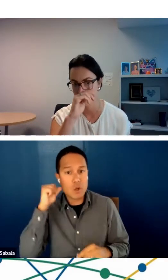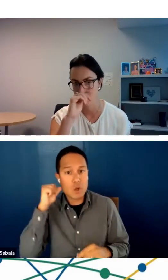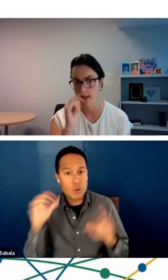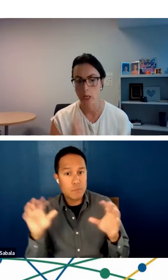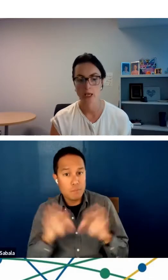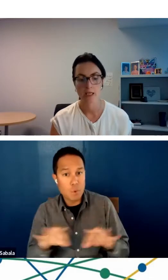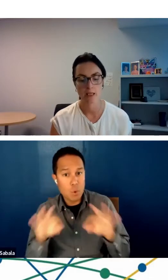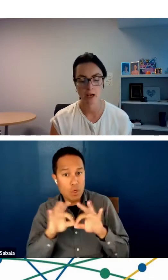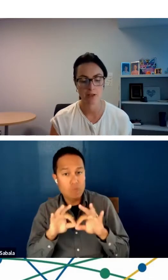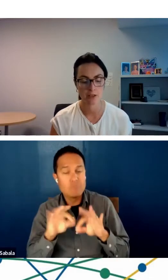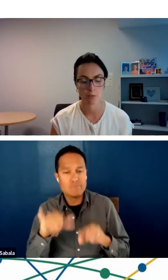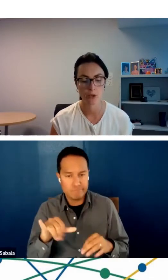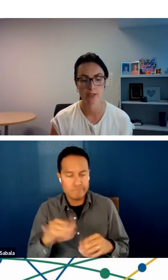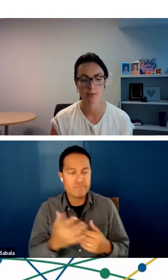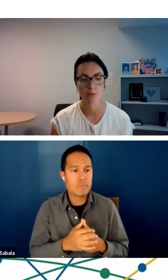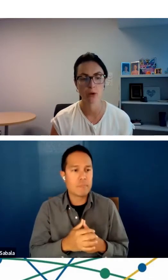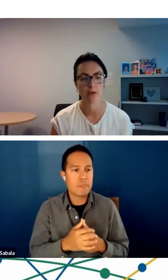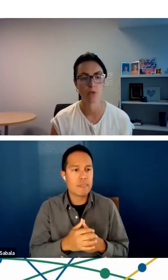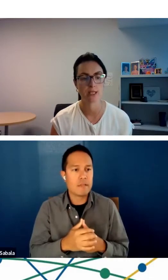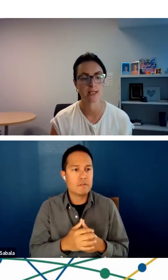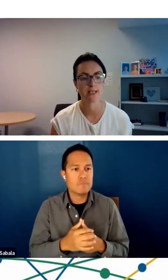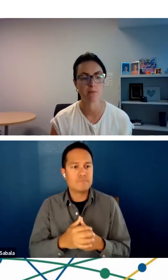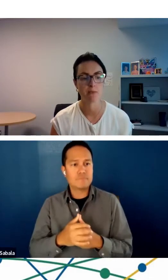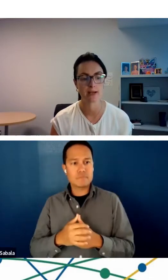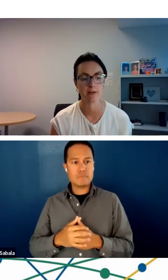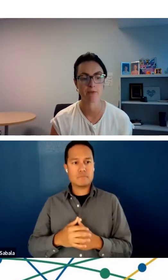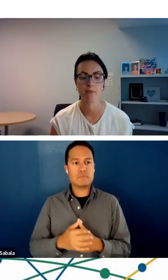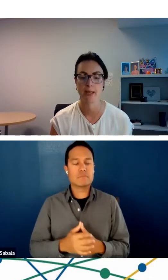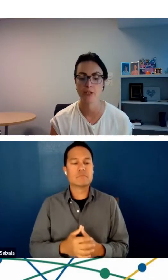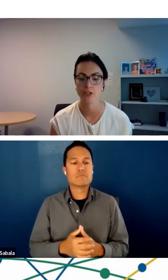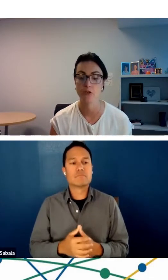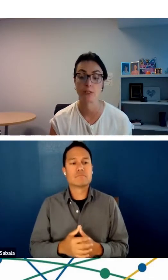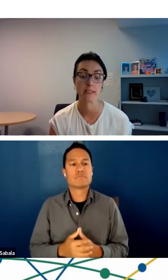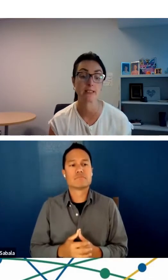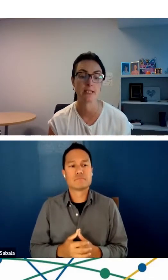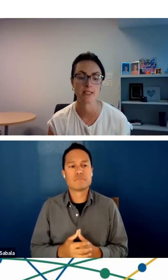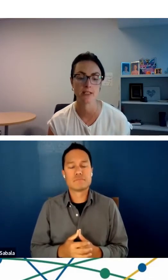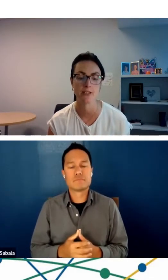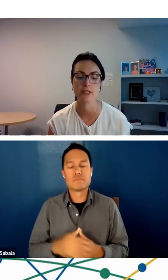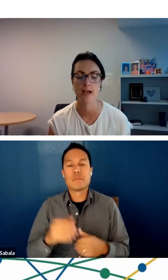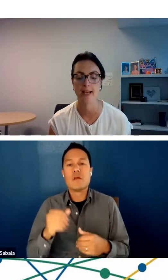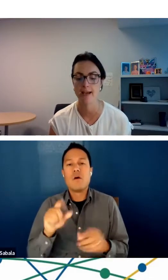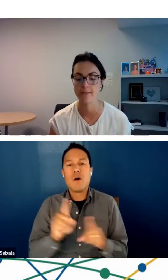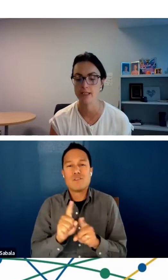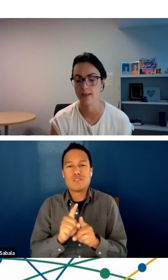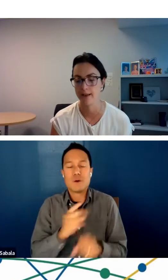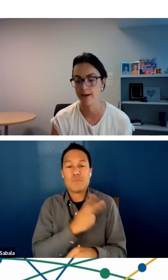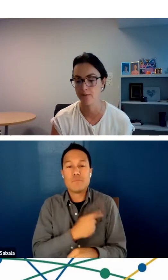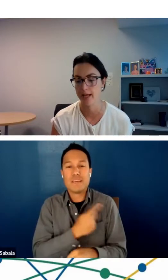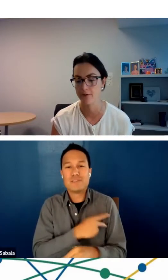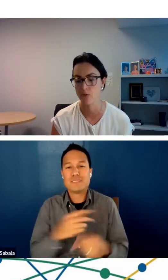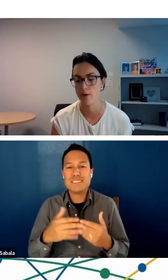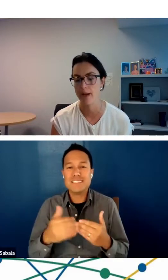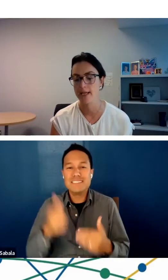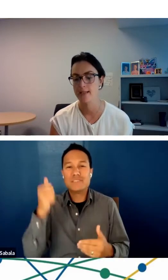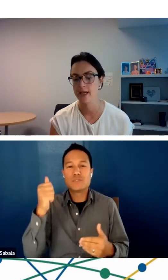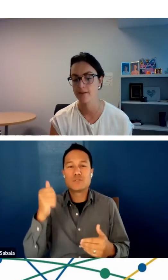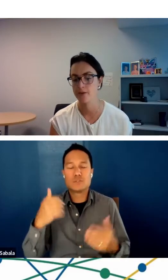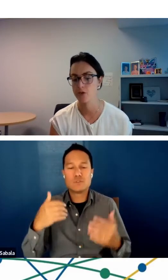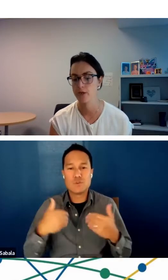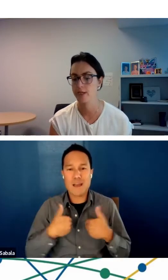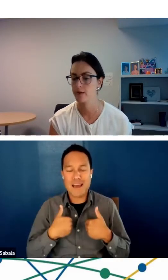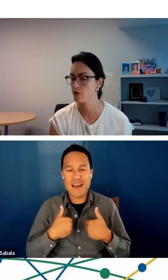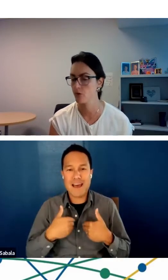learned. The other important point was it's better for patients or at least easier to not have the telehealth platform